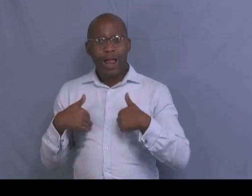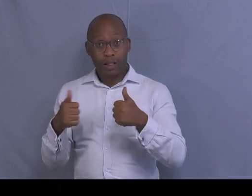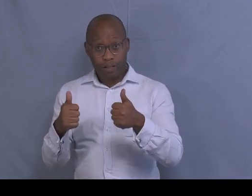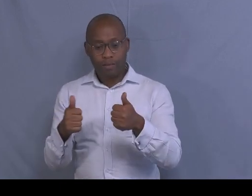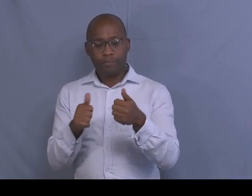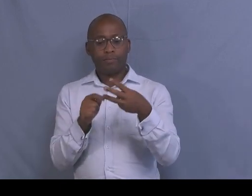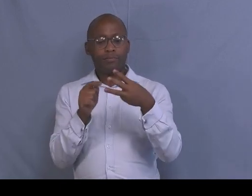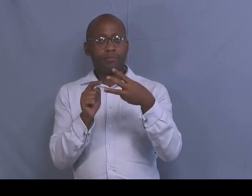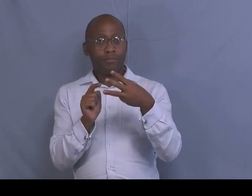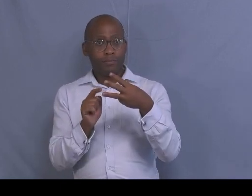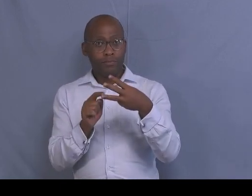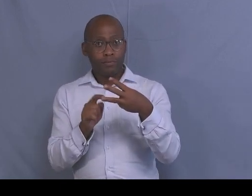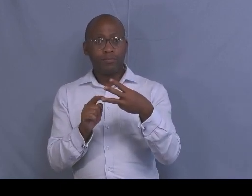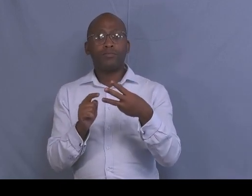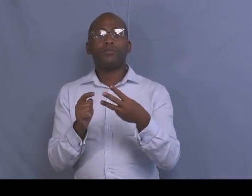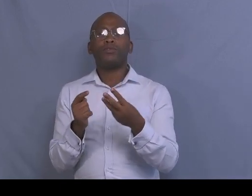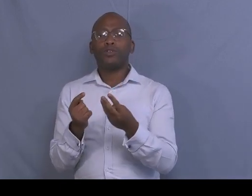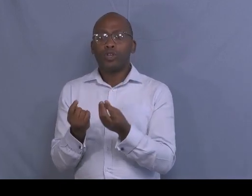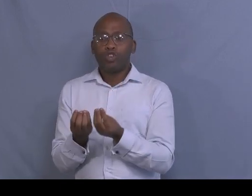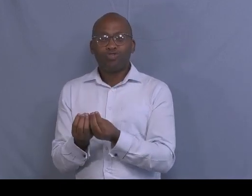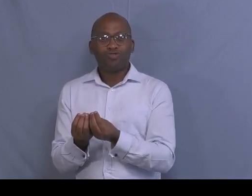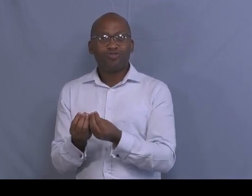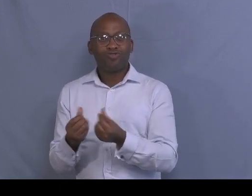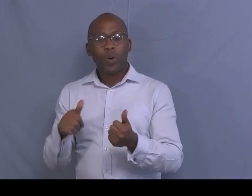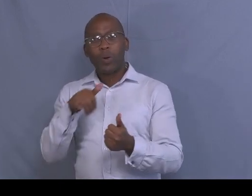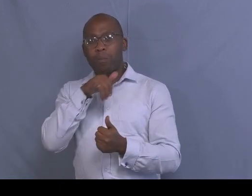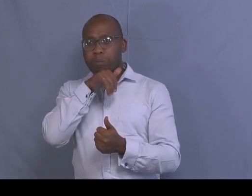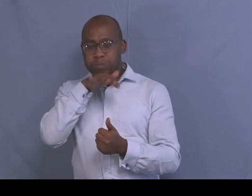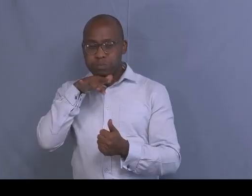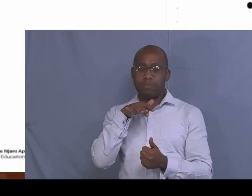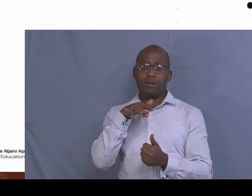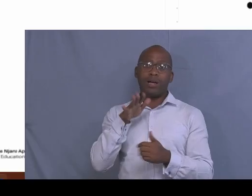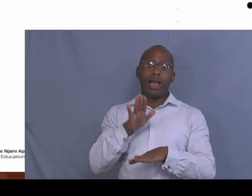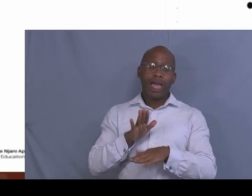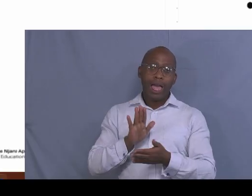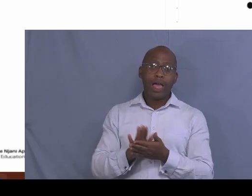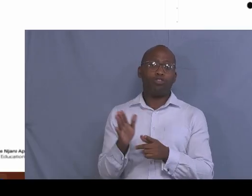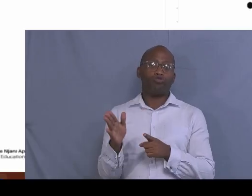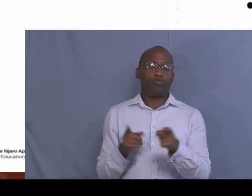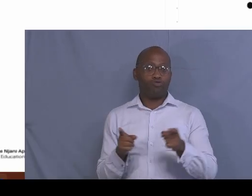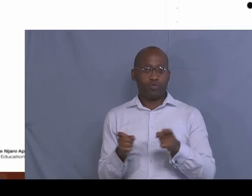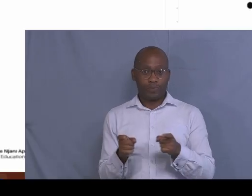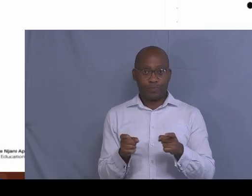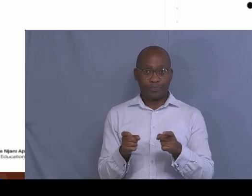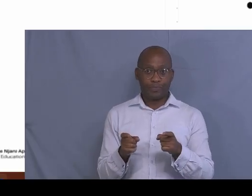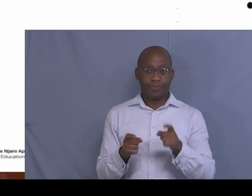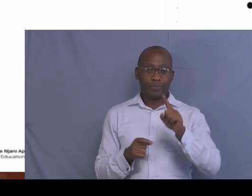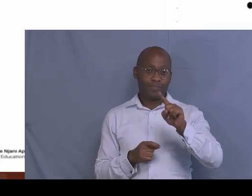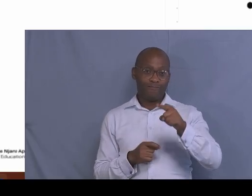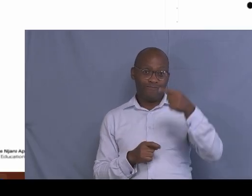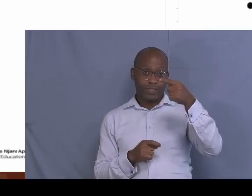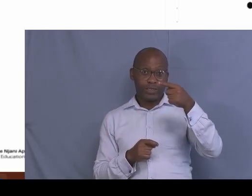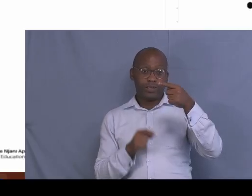talk about is soil pollution, degradation and conservation. Let me start by unpacking the